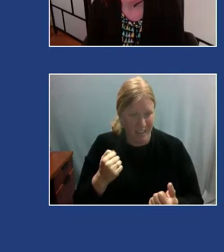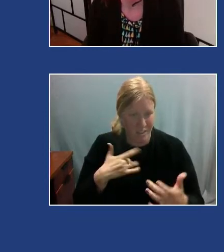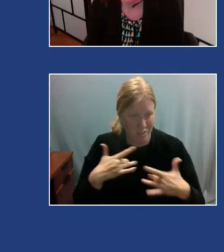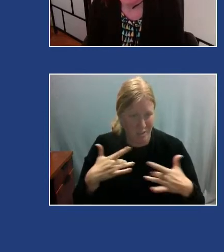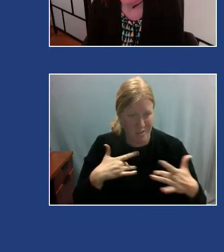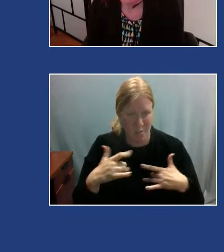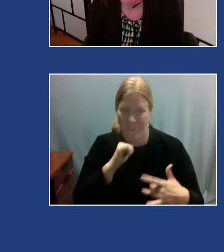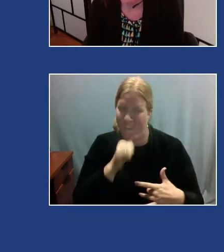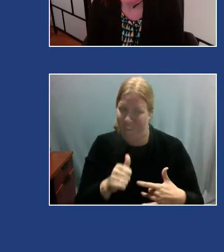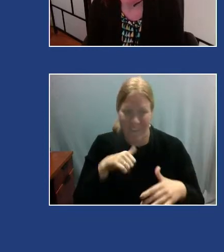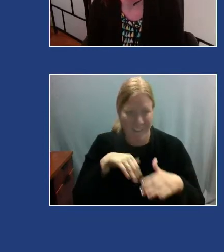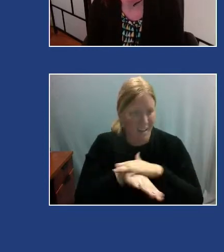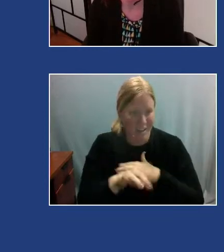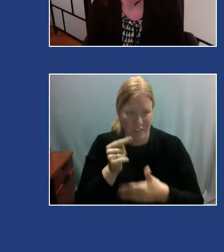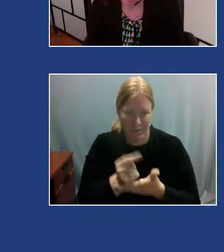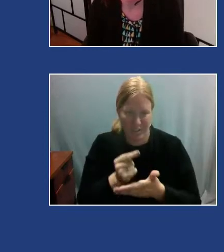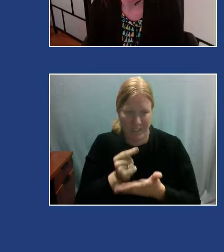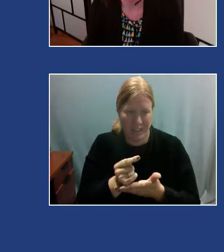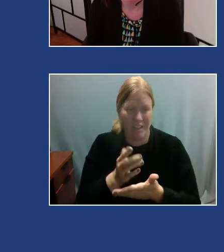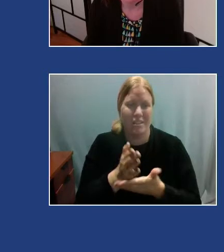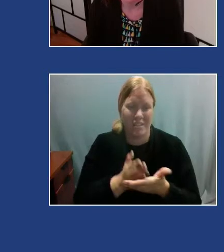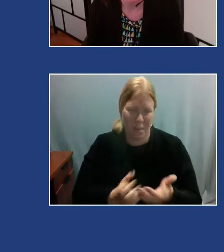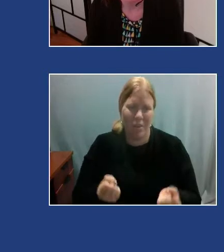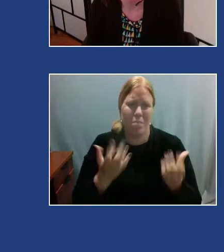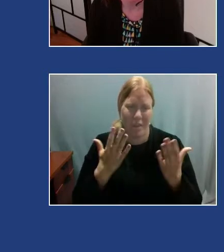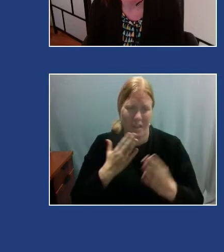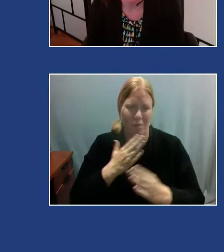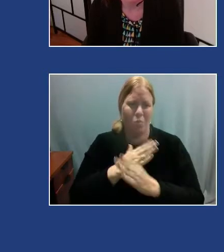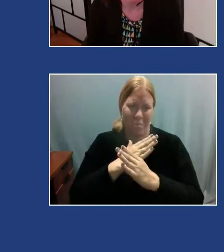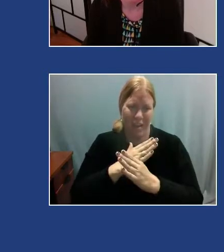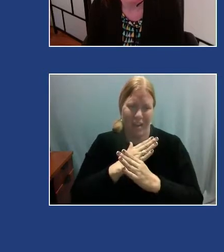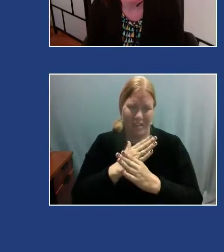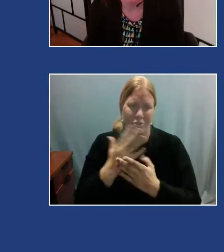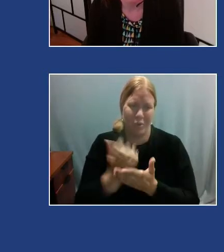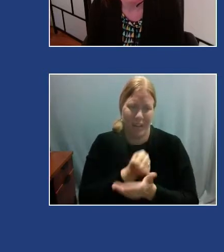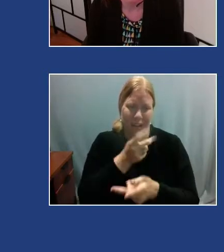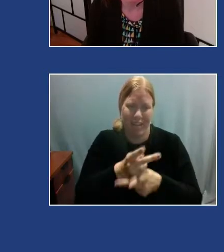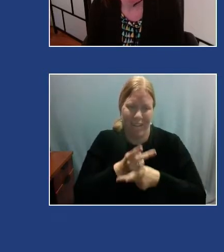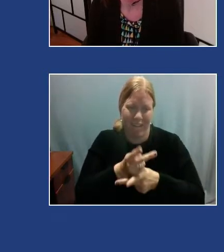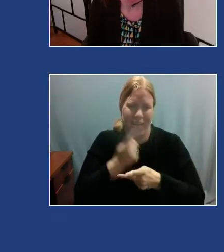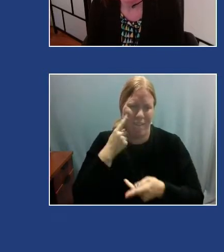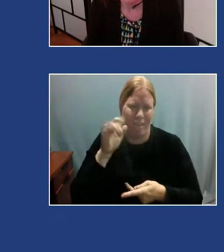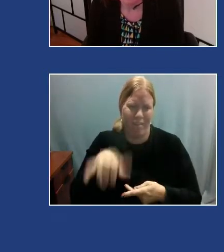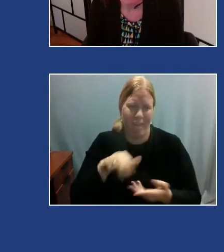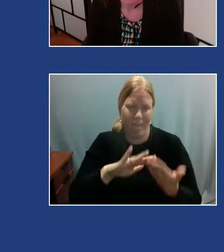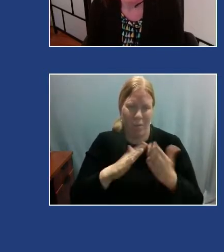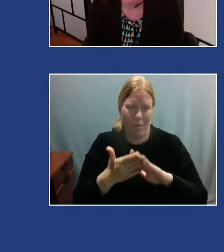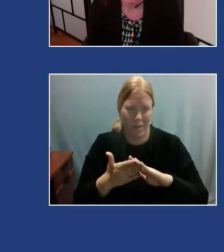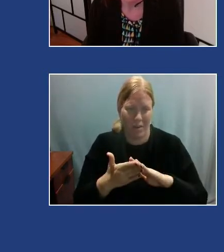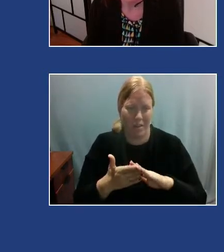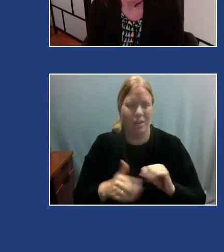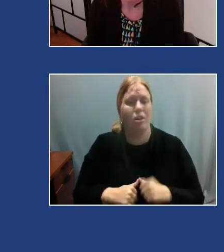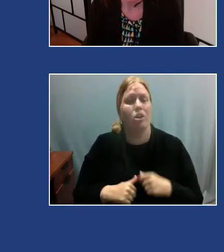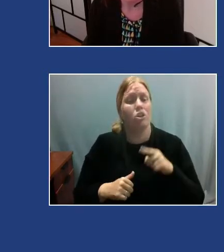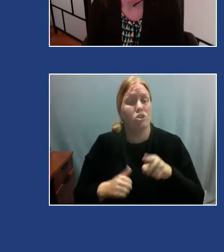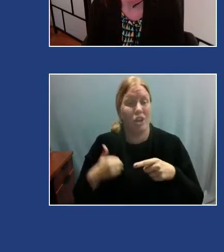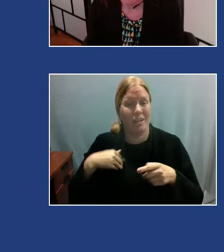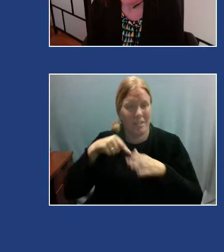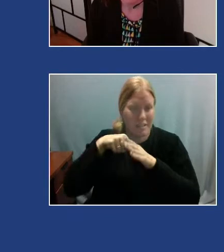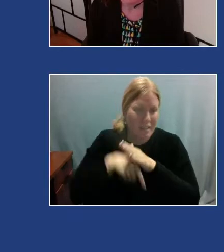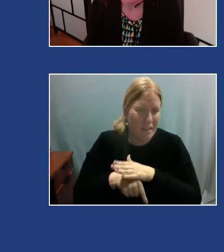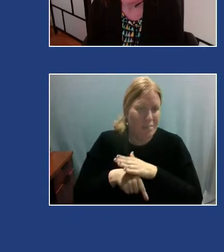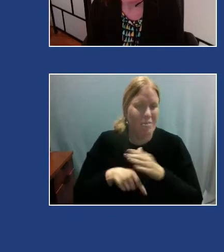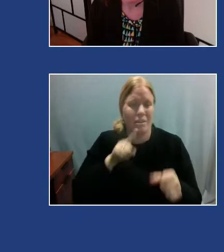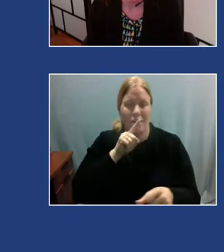stigma, and prejudice are some of the many roadblocks to getting care for members of that community. This Cooper has a deep commitment to